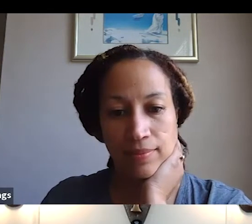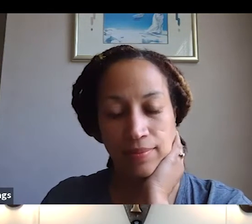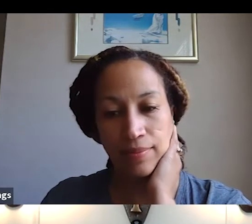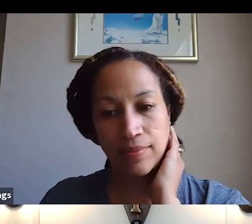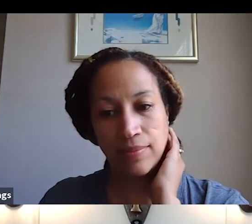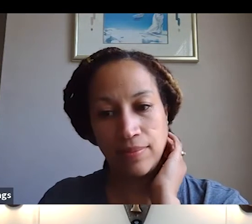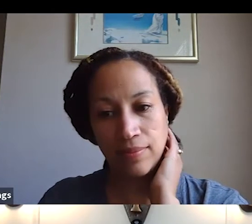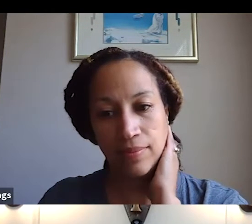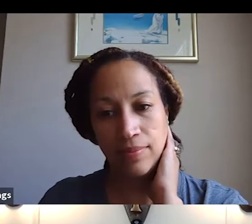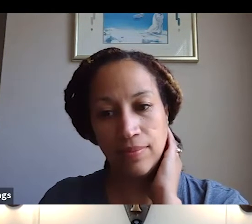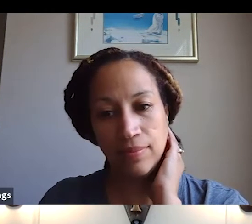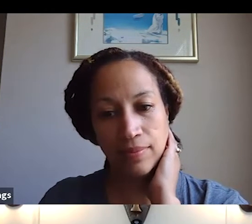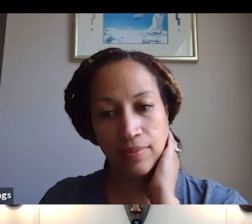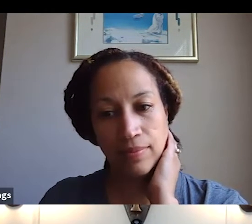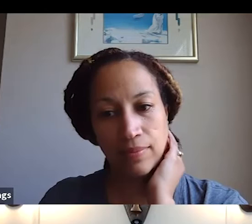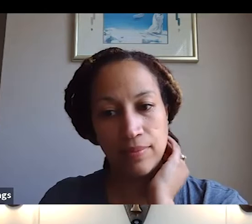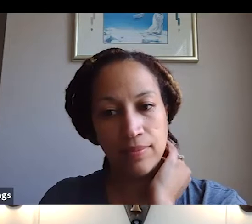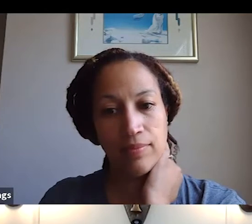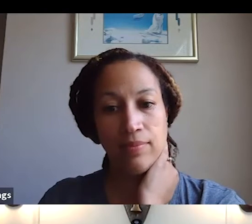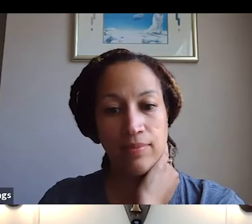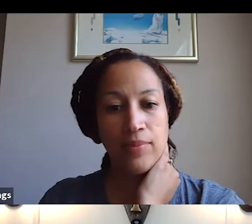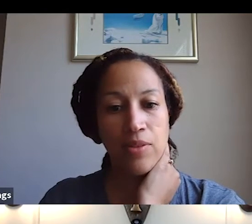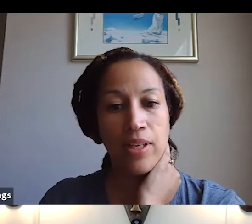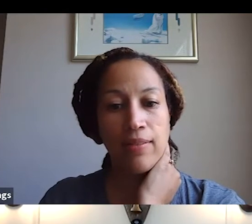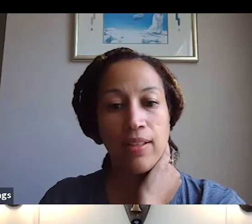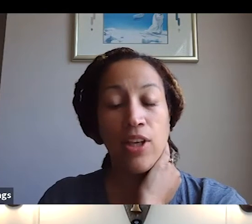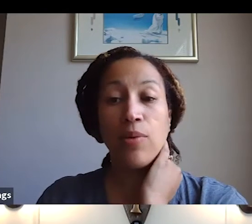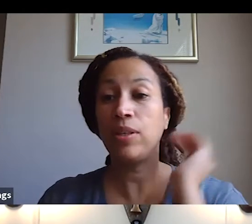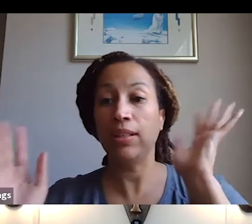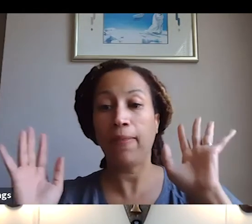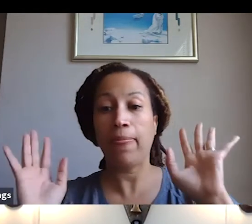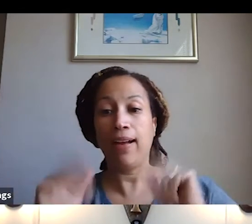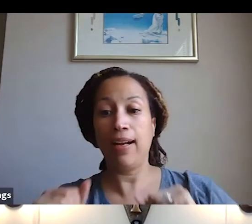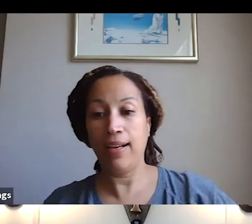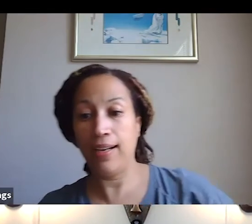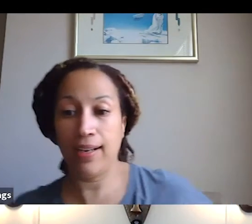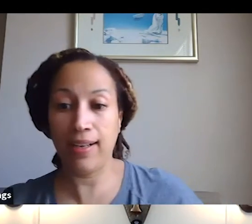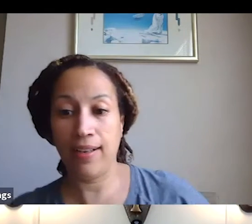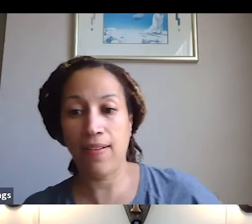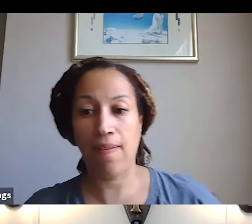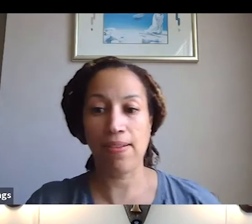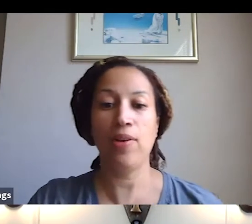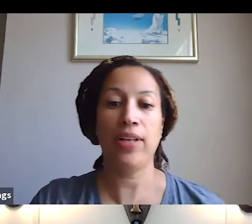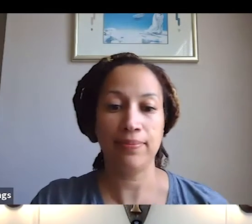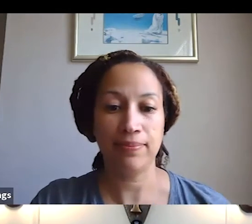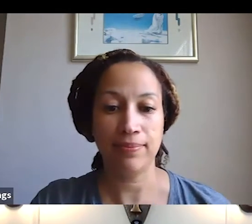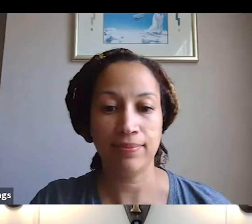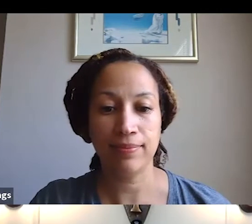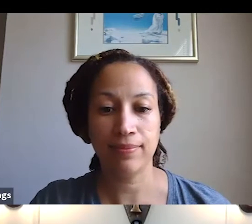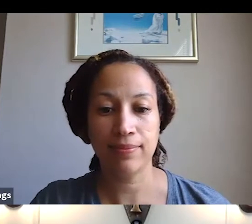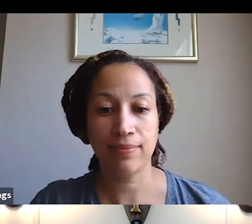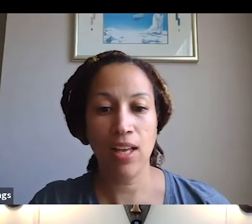to make sure she's on the line. Well, she was trying to log in. Oh, okay.